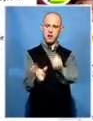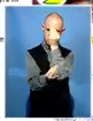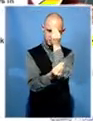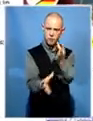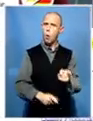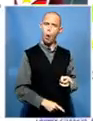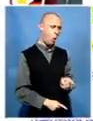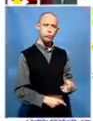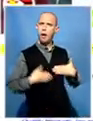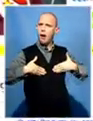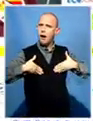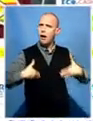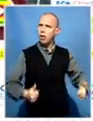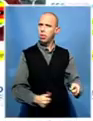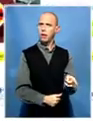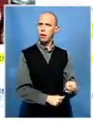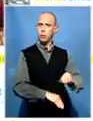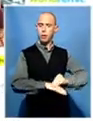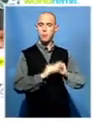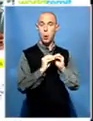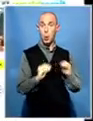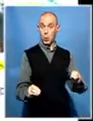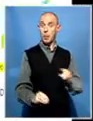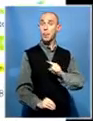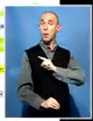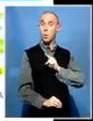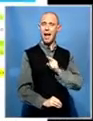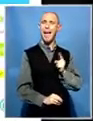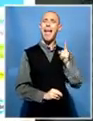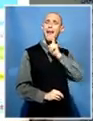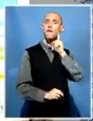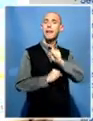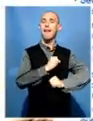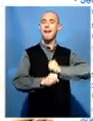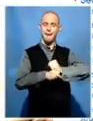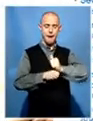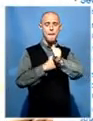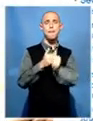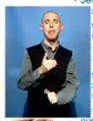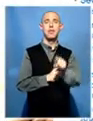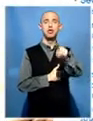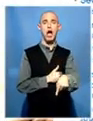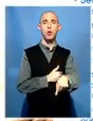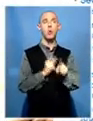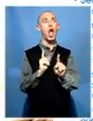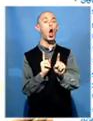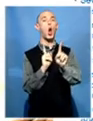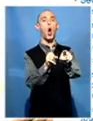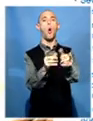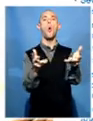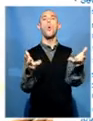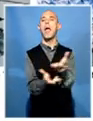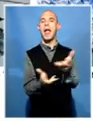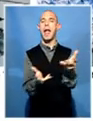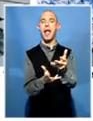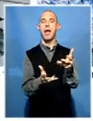and well. According to Charamba, there's a story on the president's alleged death every January. This when he takes his traditional January